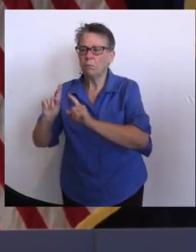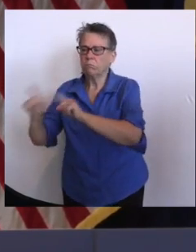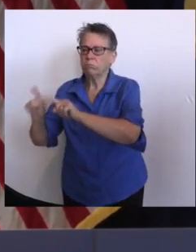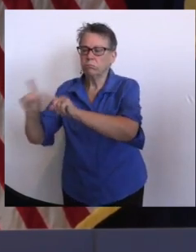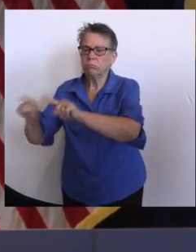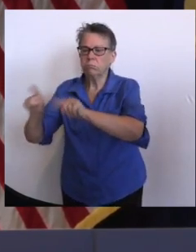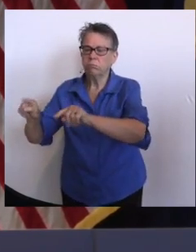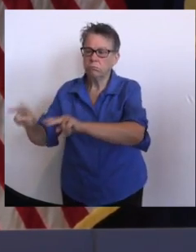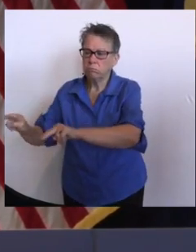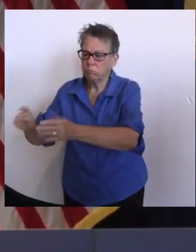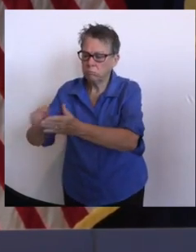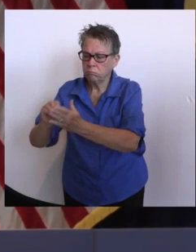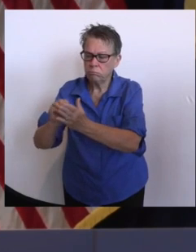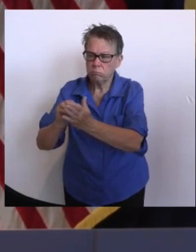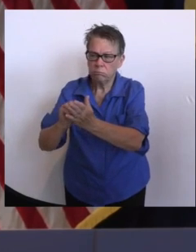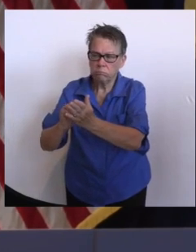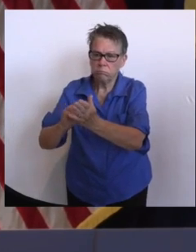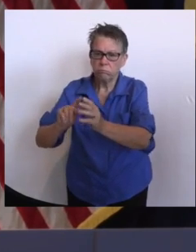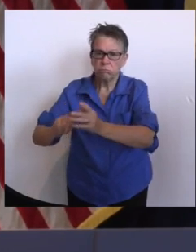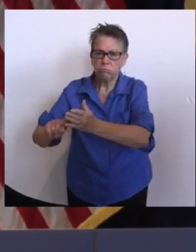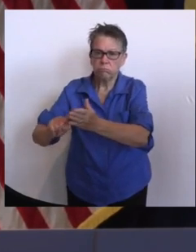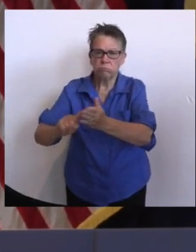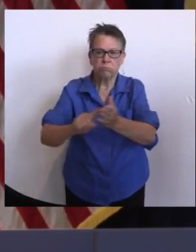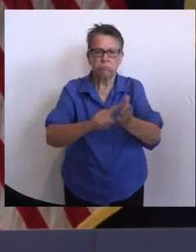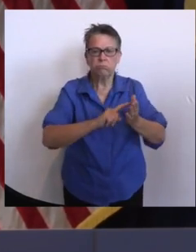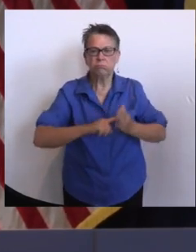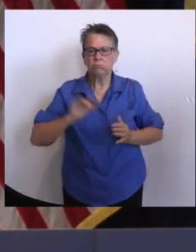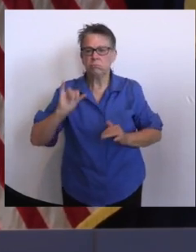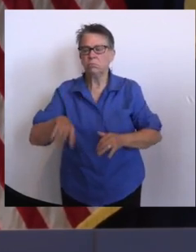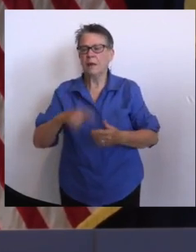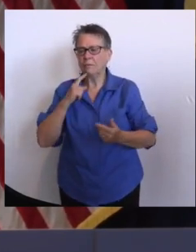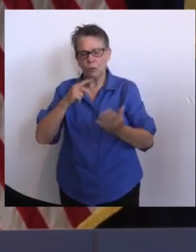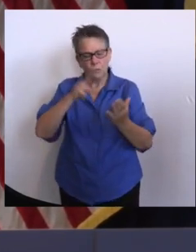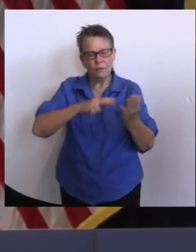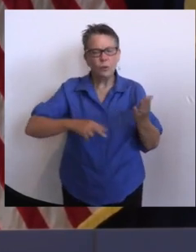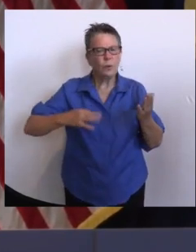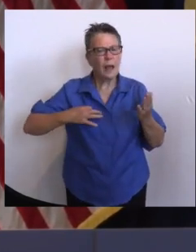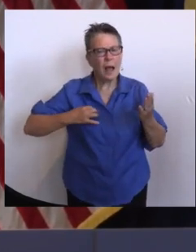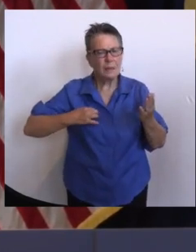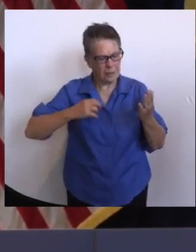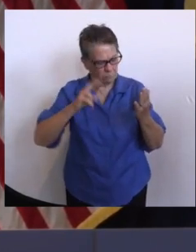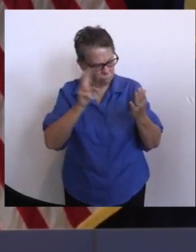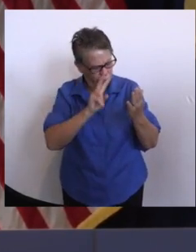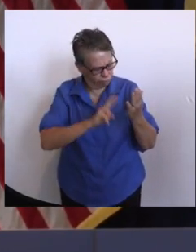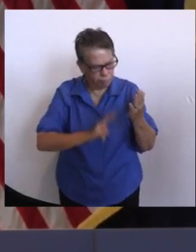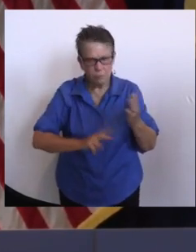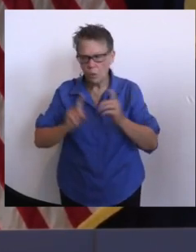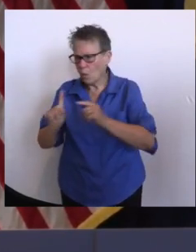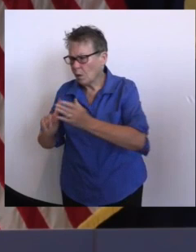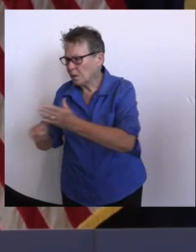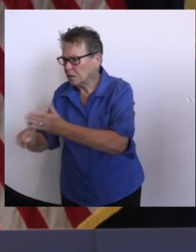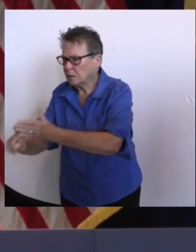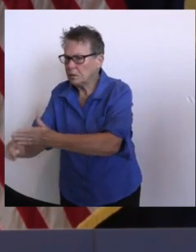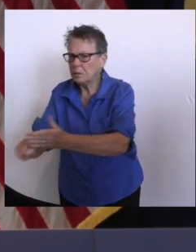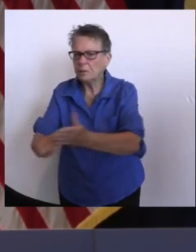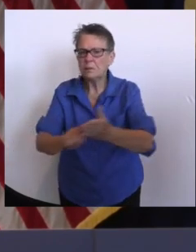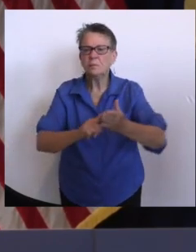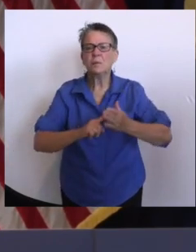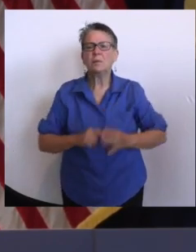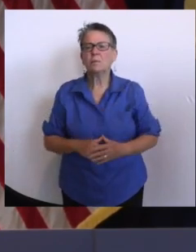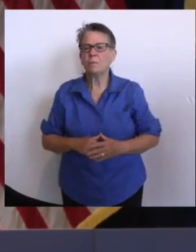have damages registered. To the governor's point, that 30th fatality was just confirmed on our way here this afternoon.